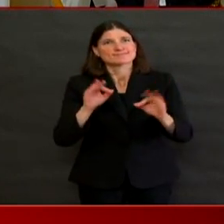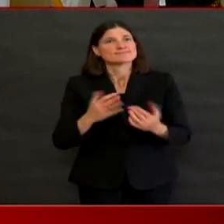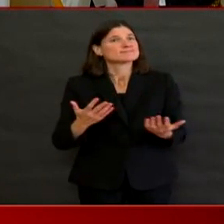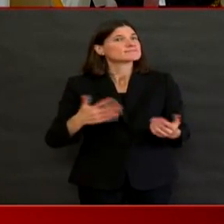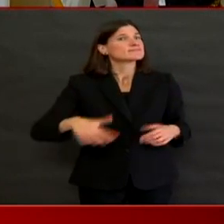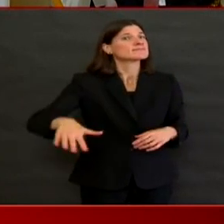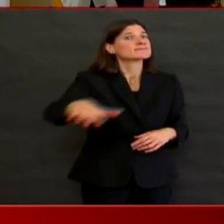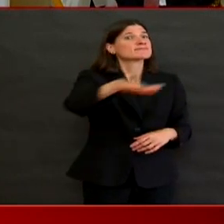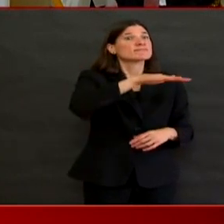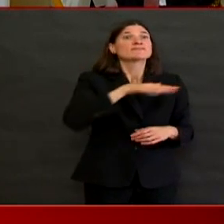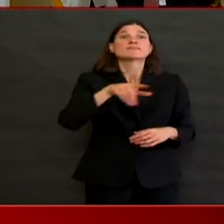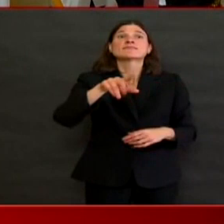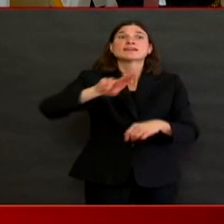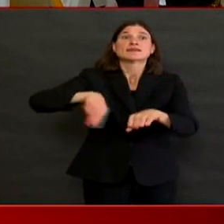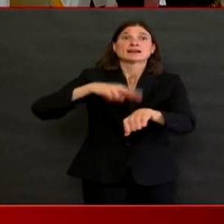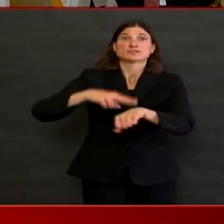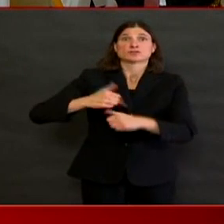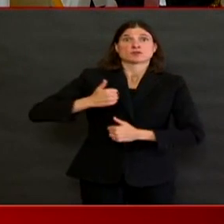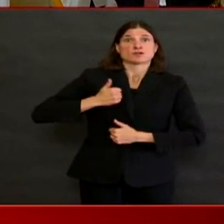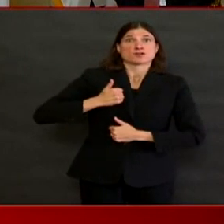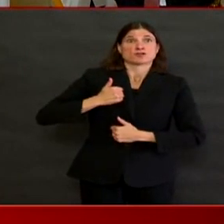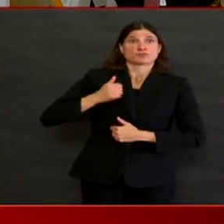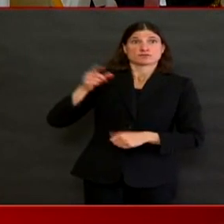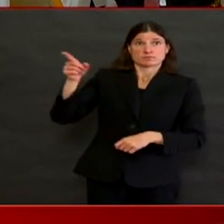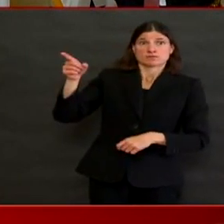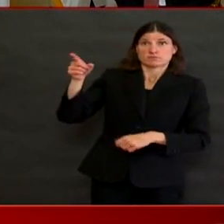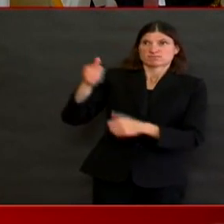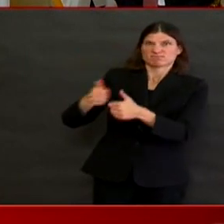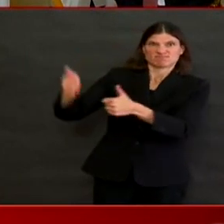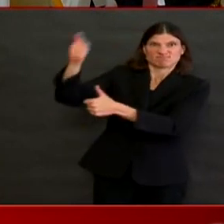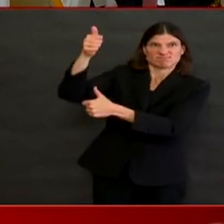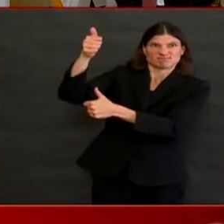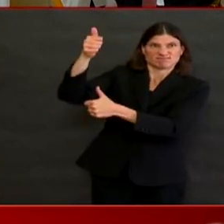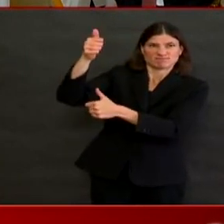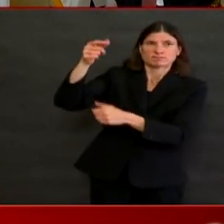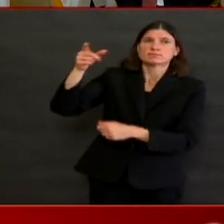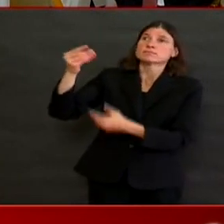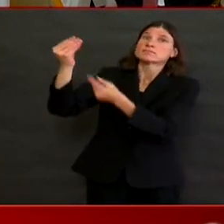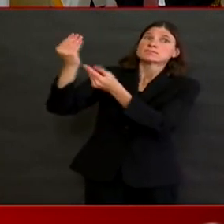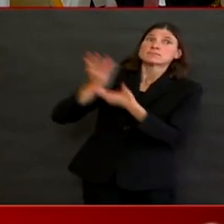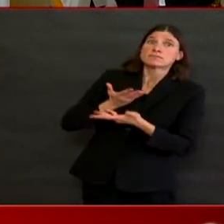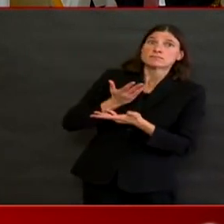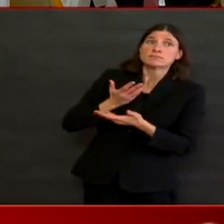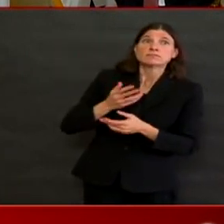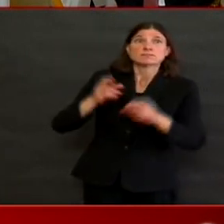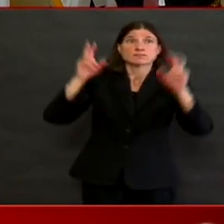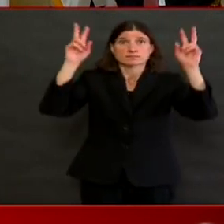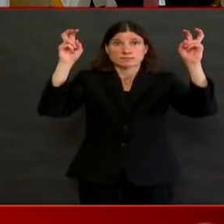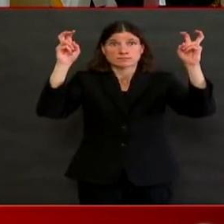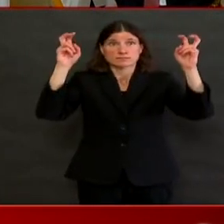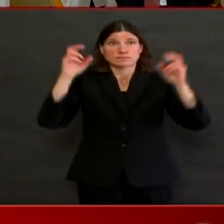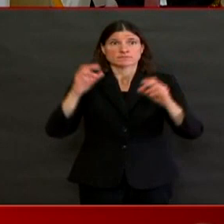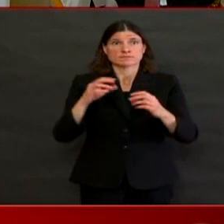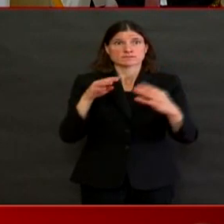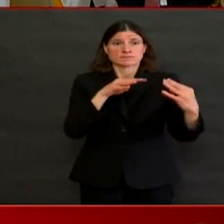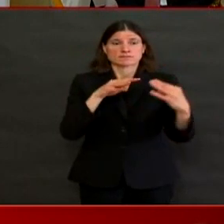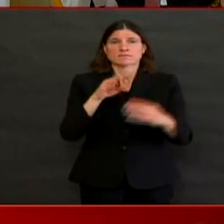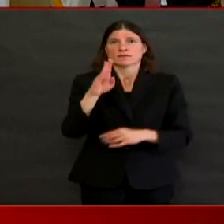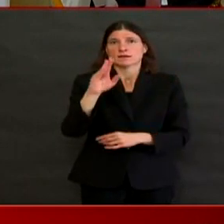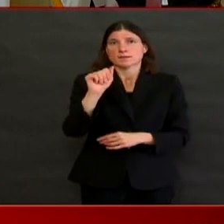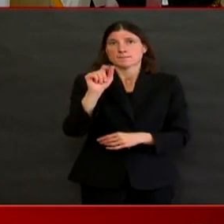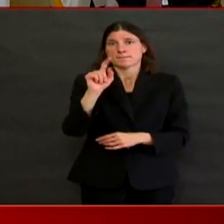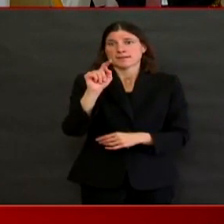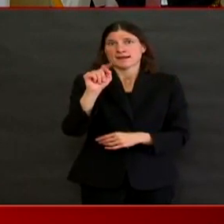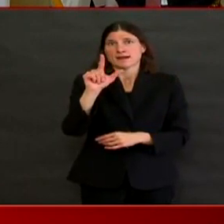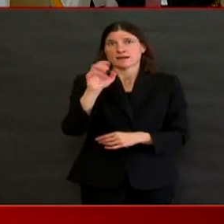find a person or persons, people in your life who will check in on you and you check in on